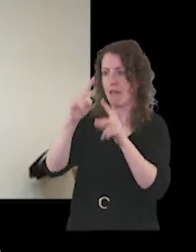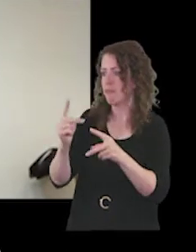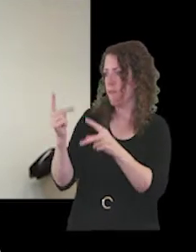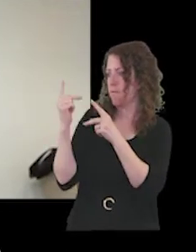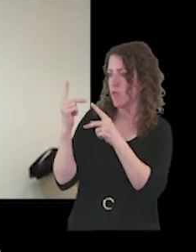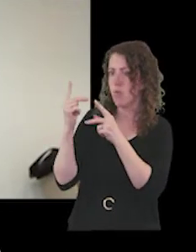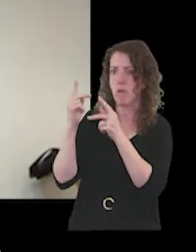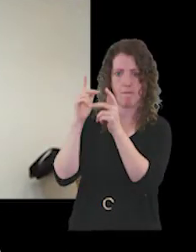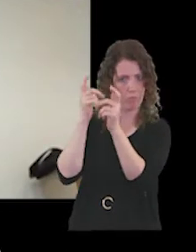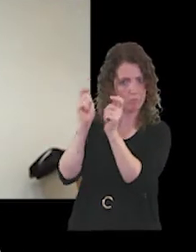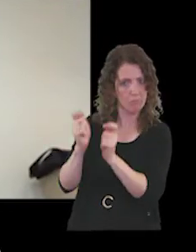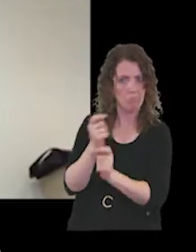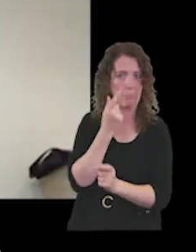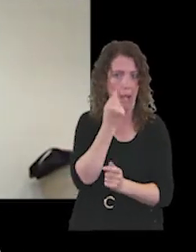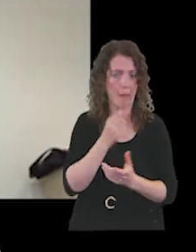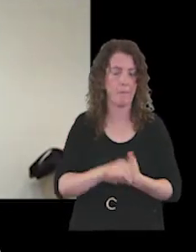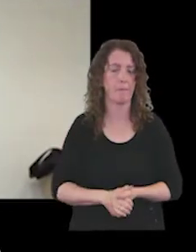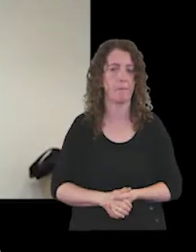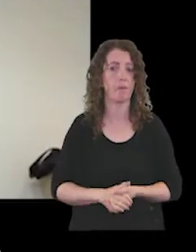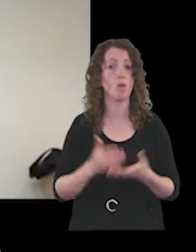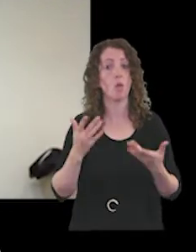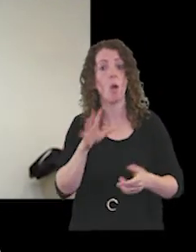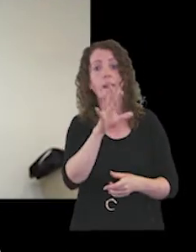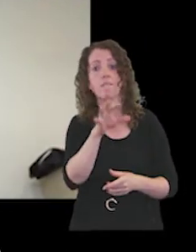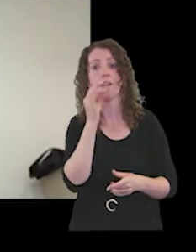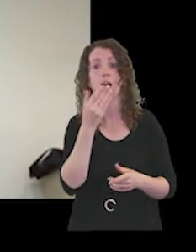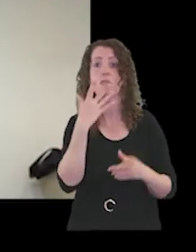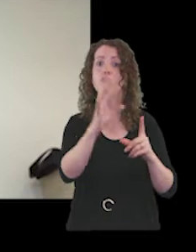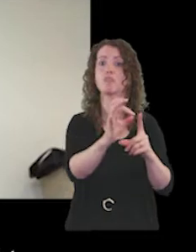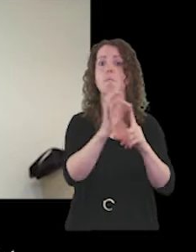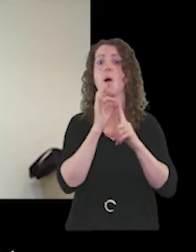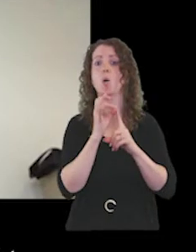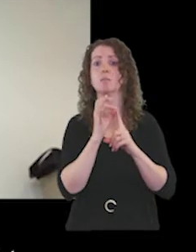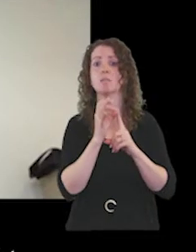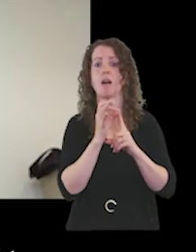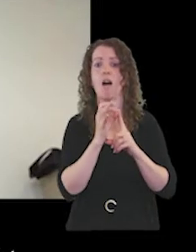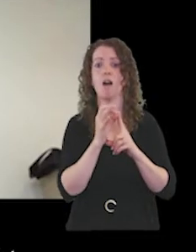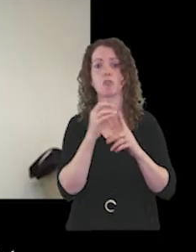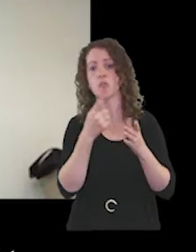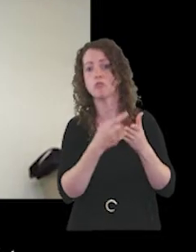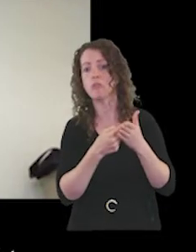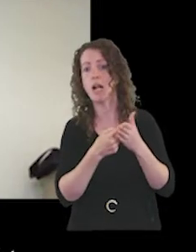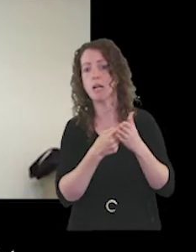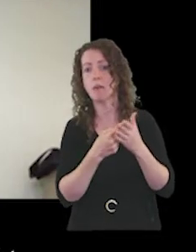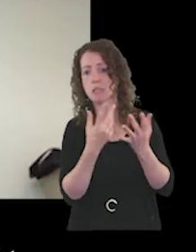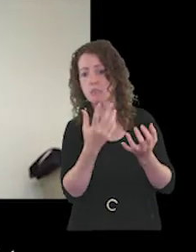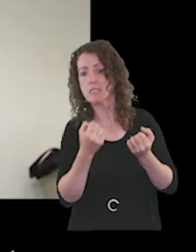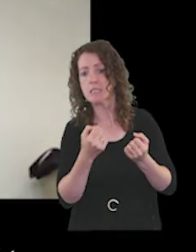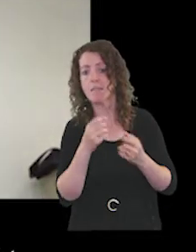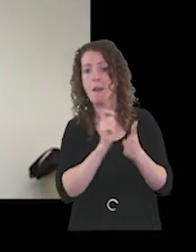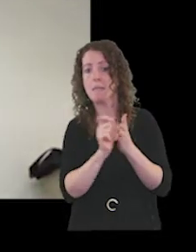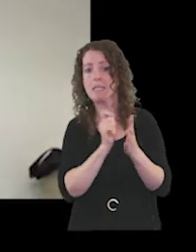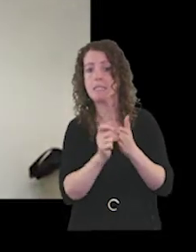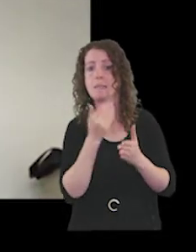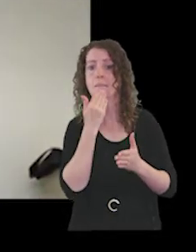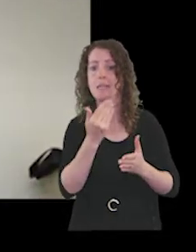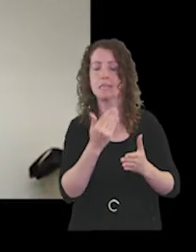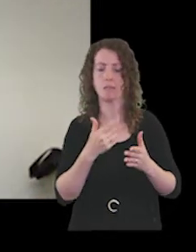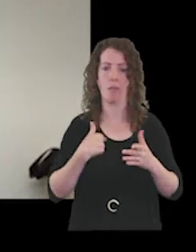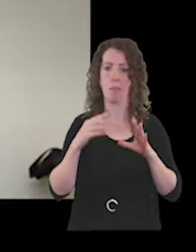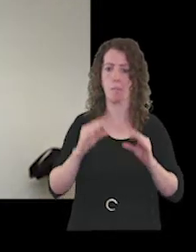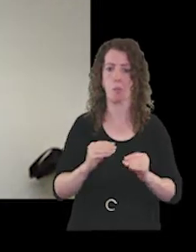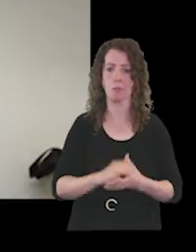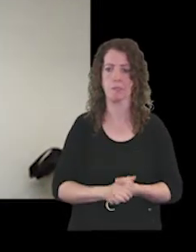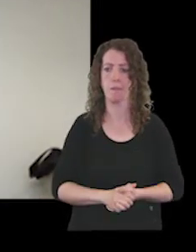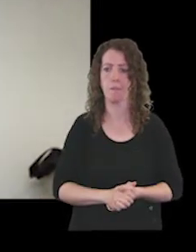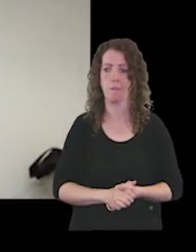So with that caveat, could I invite a proposer to recommend receipt of the minutes, please? I'll just pause for